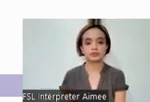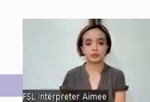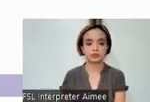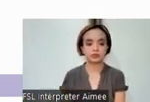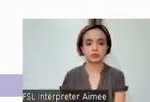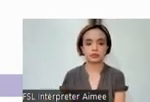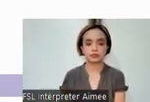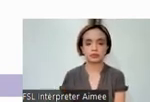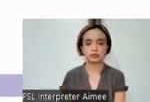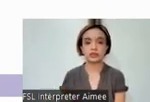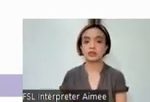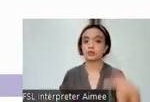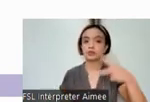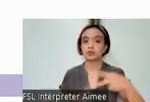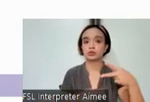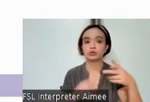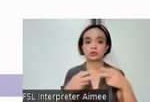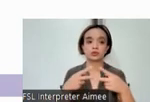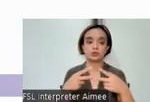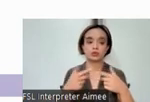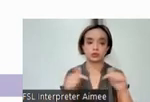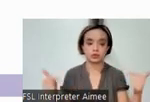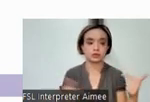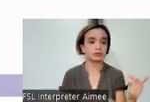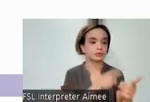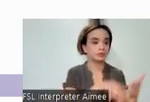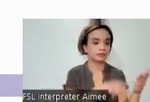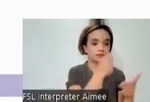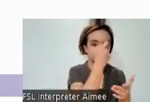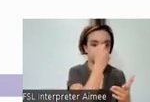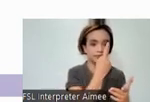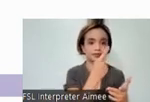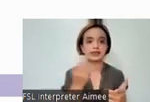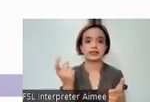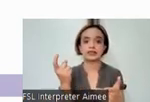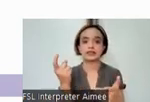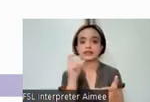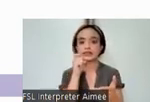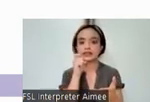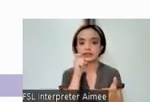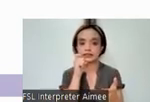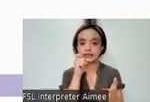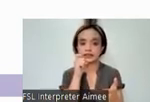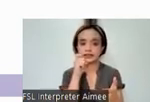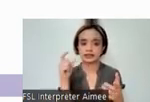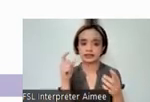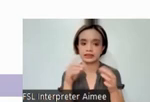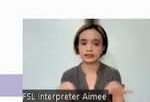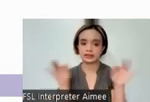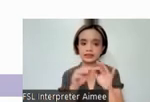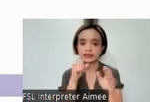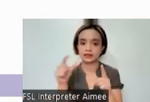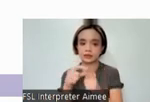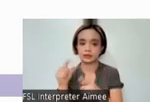Across the two languages, reading comprehension and word reading are highly correlated, as well as word reading and non-word reading